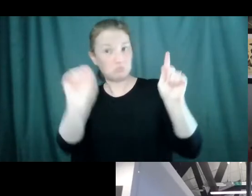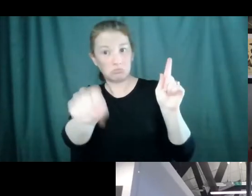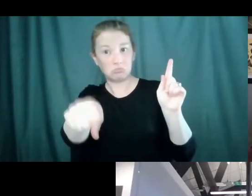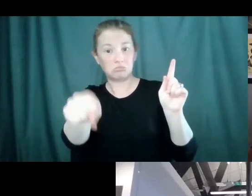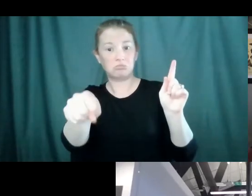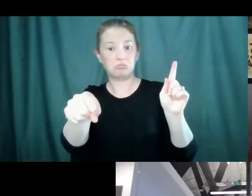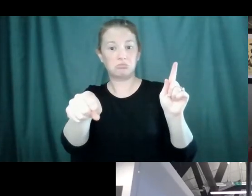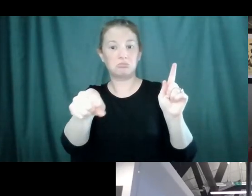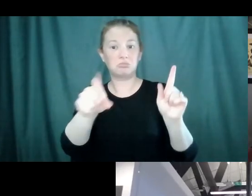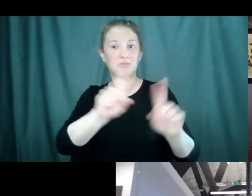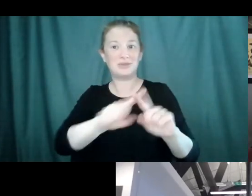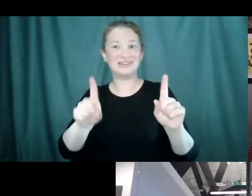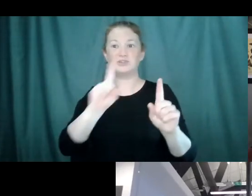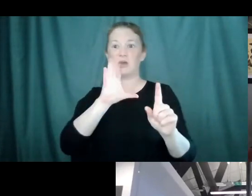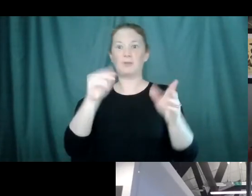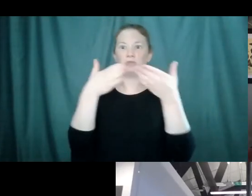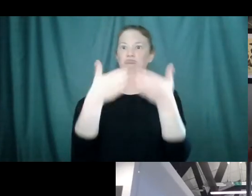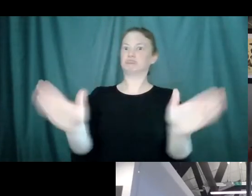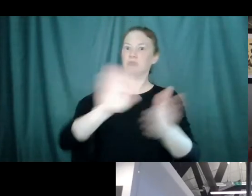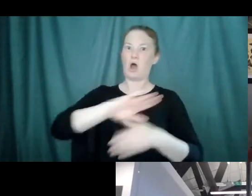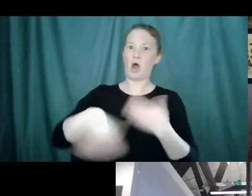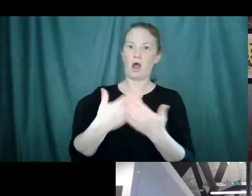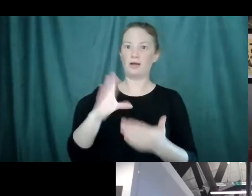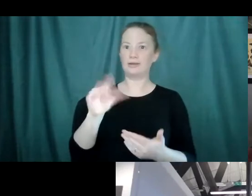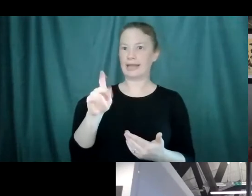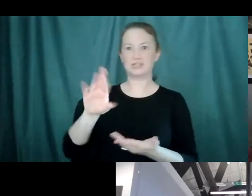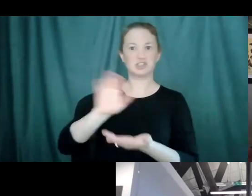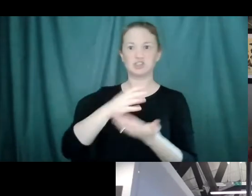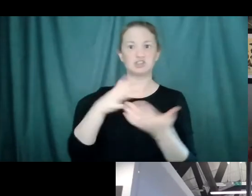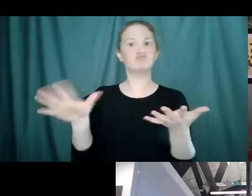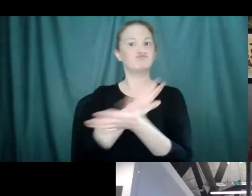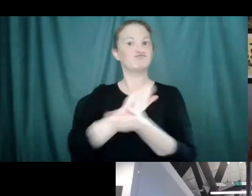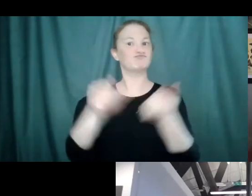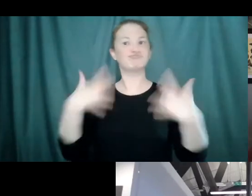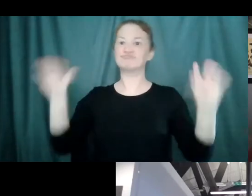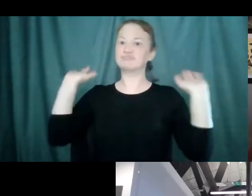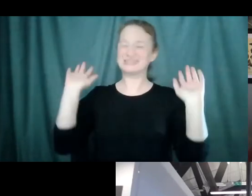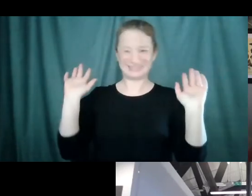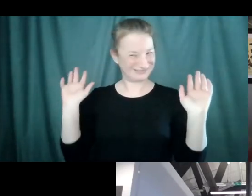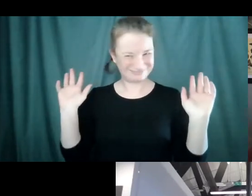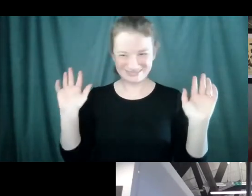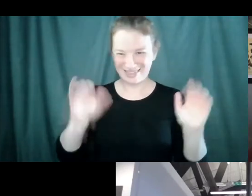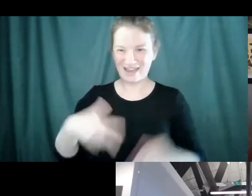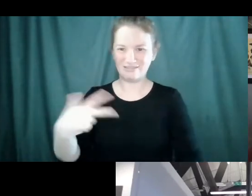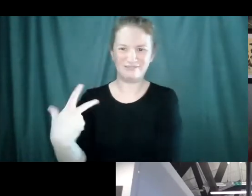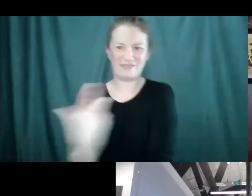But to talk about a vaccine for cancer is kind of like talking about a vaccine for all viruses.